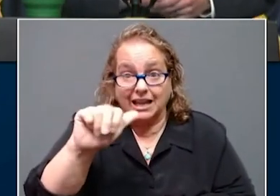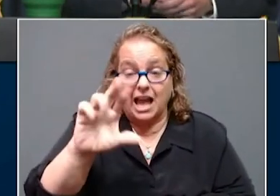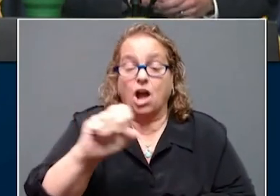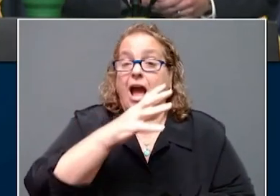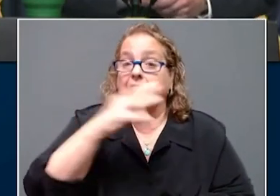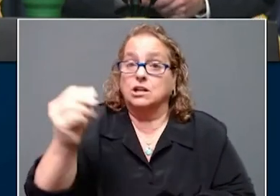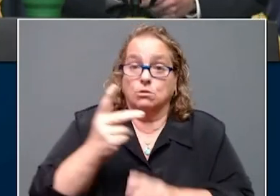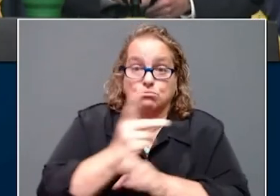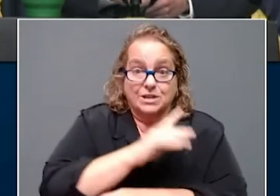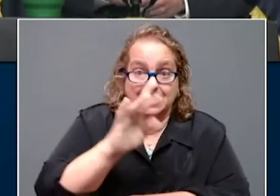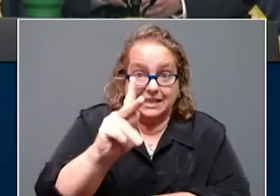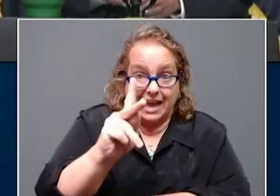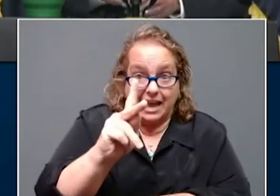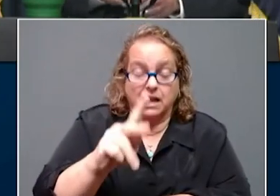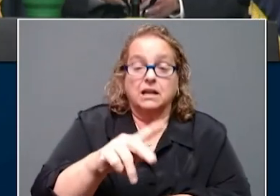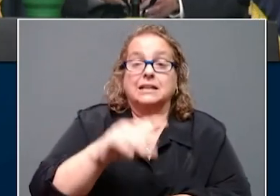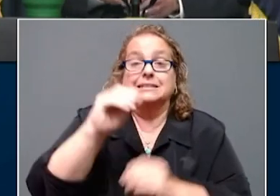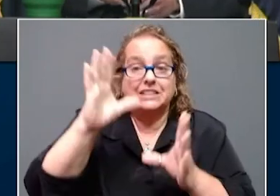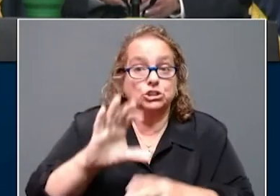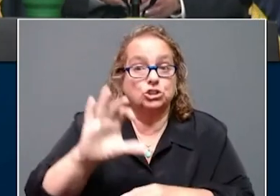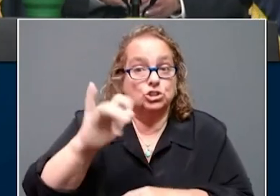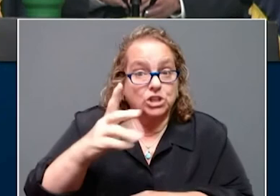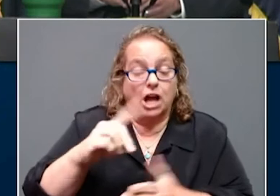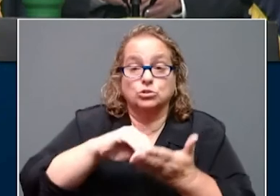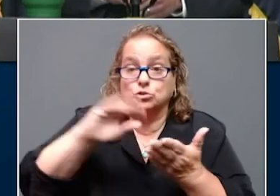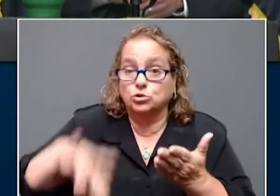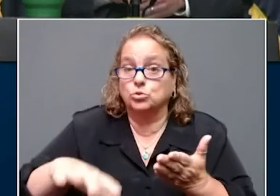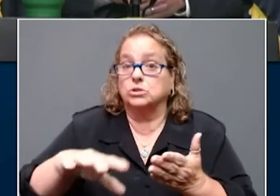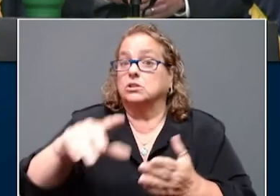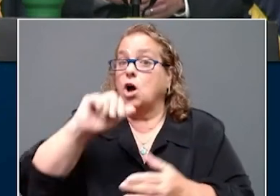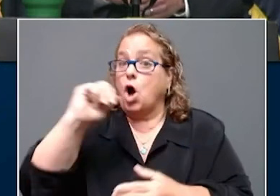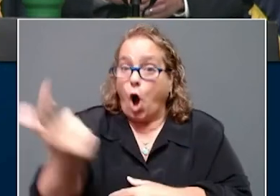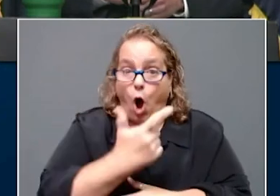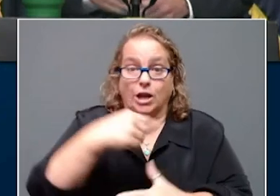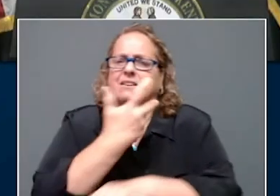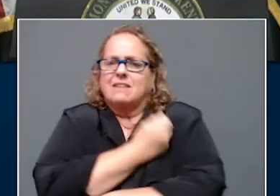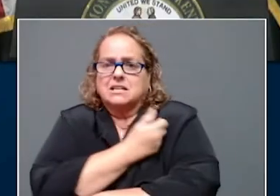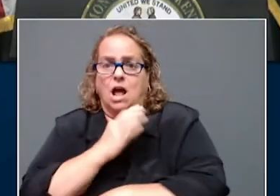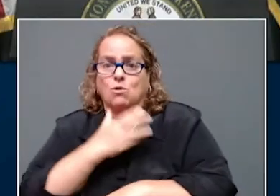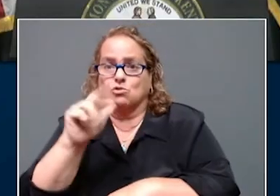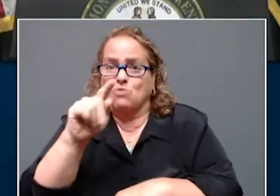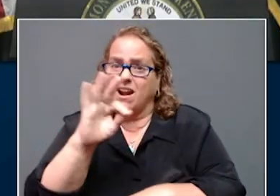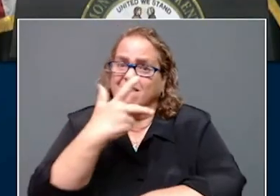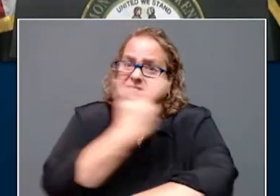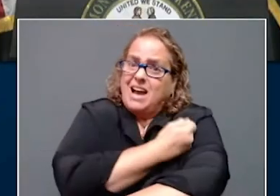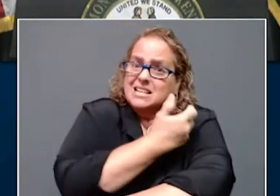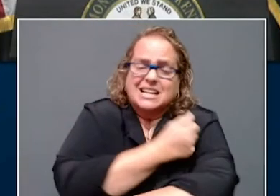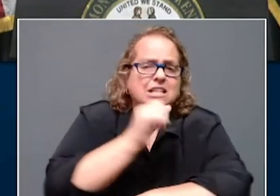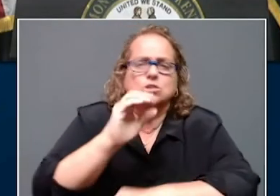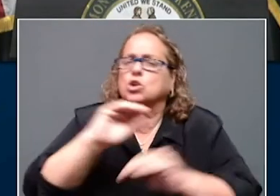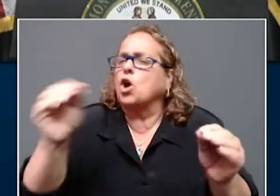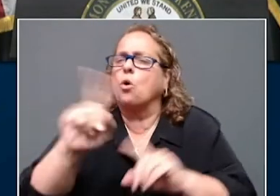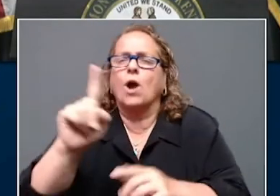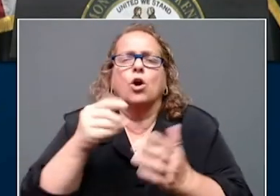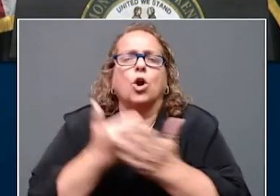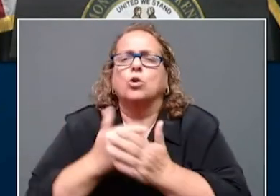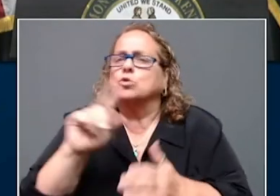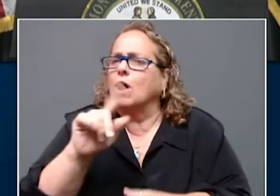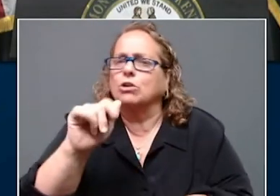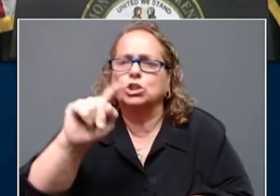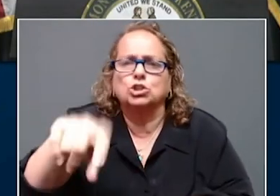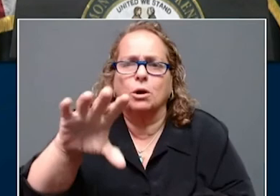faculty, and staff in all public and private schools in the state and child care centers to wear face masks while indoors.